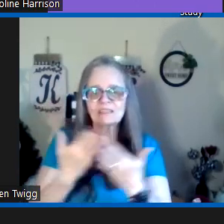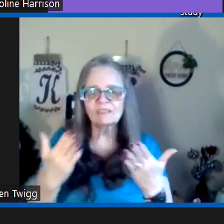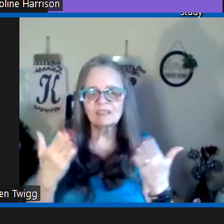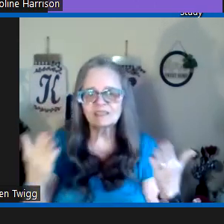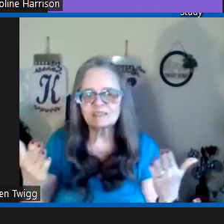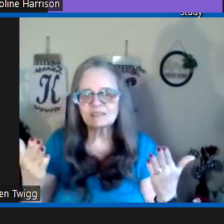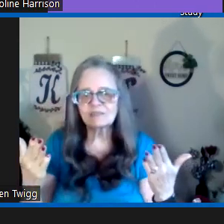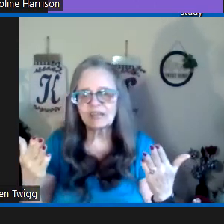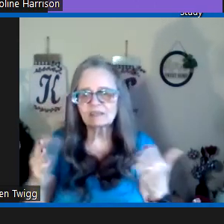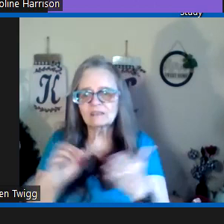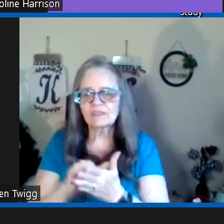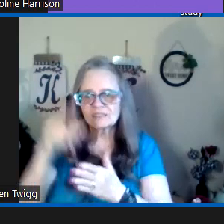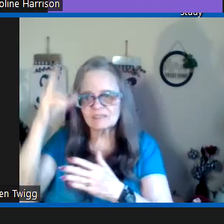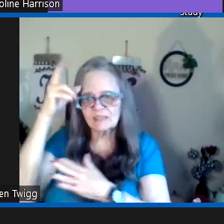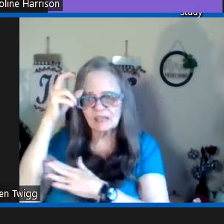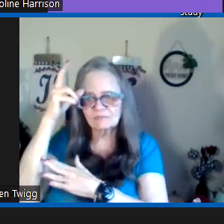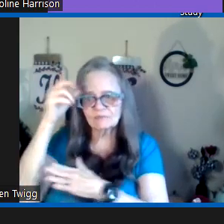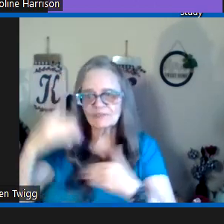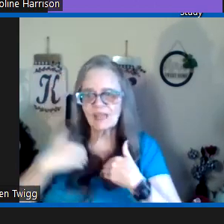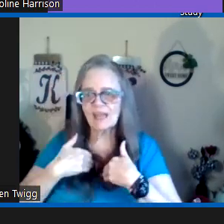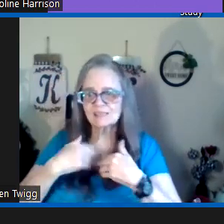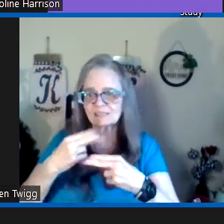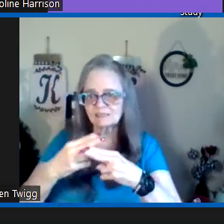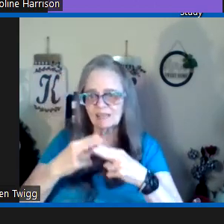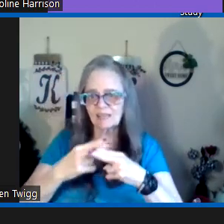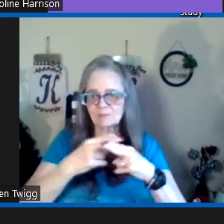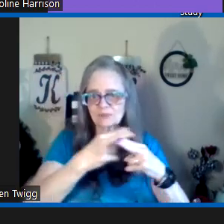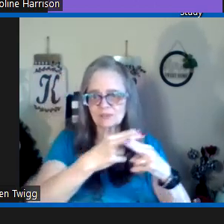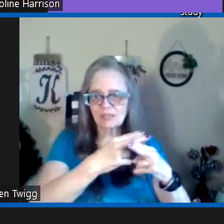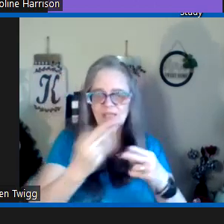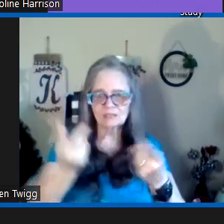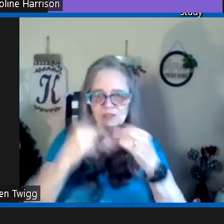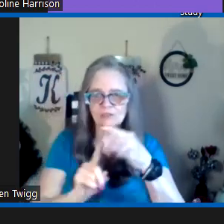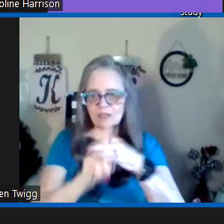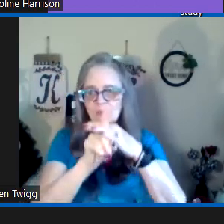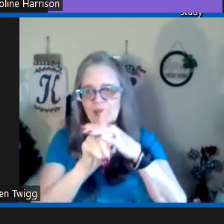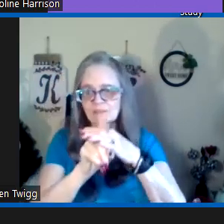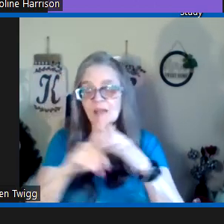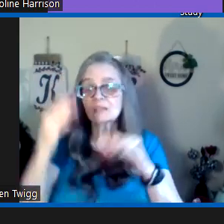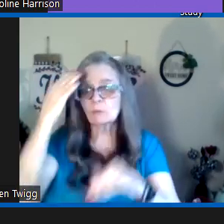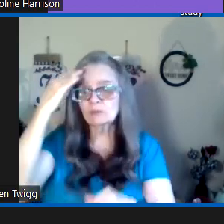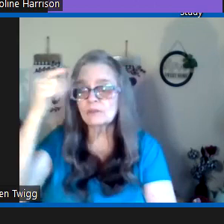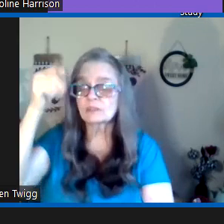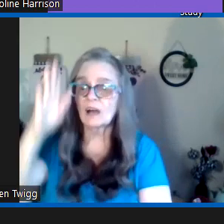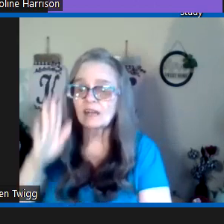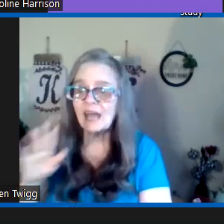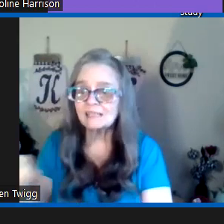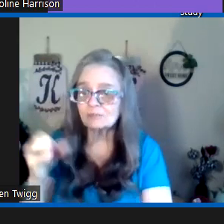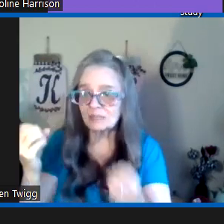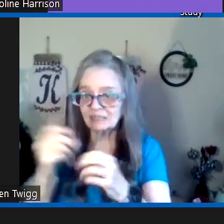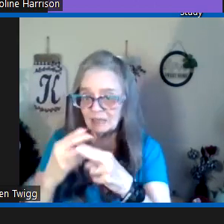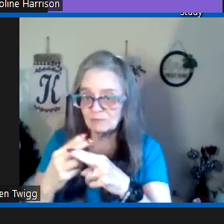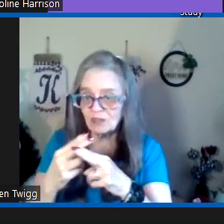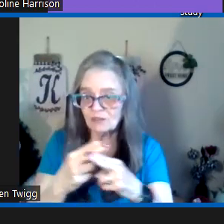there's many things that that satan has names and shows up as now we know that god